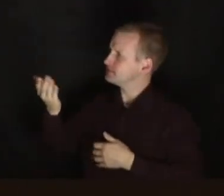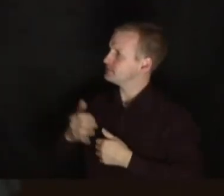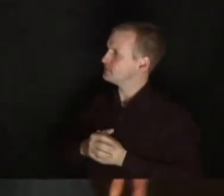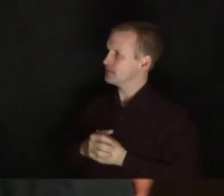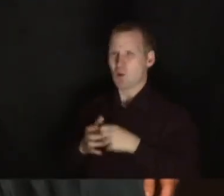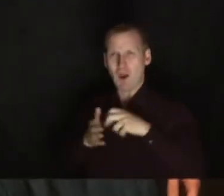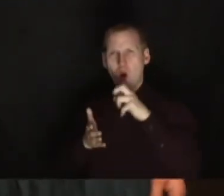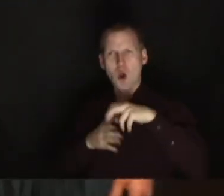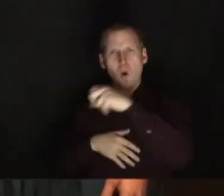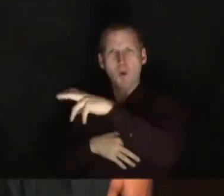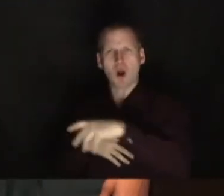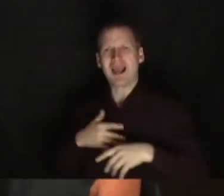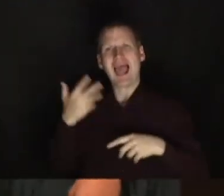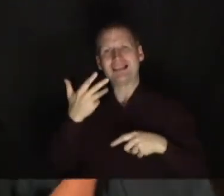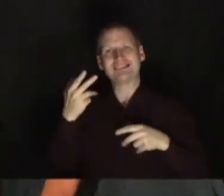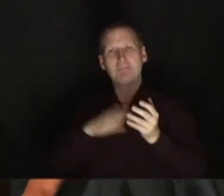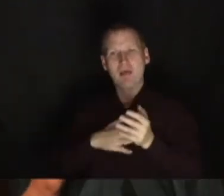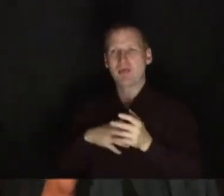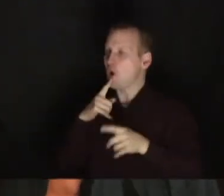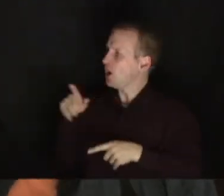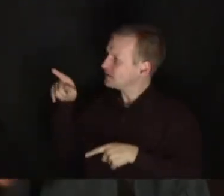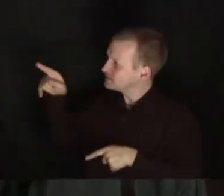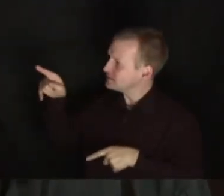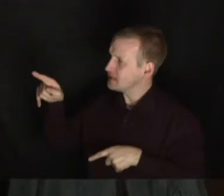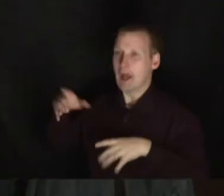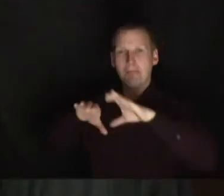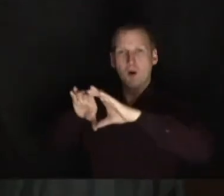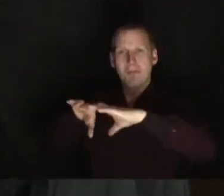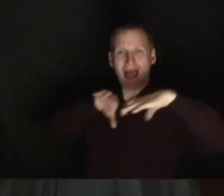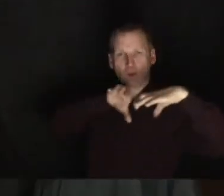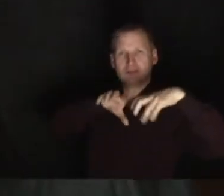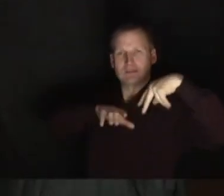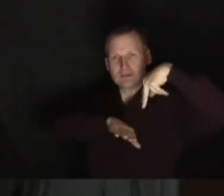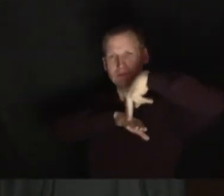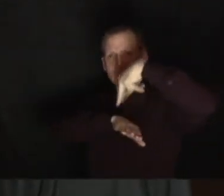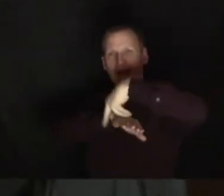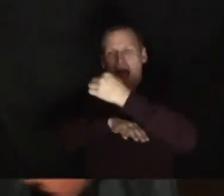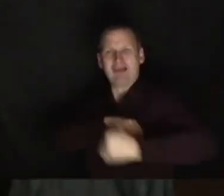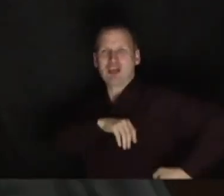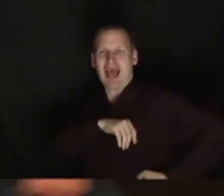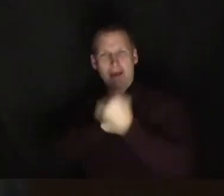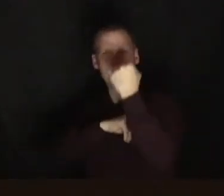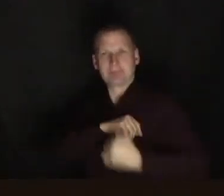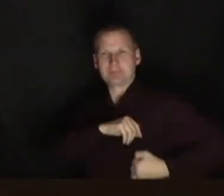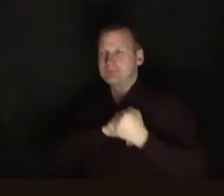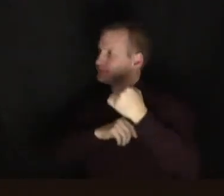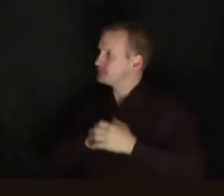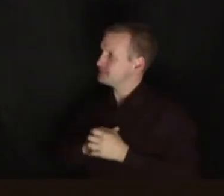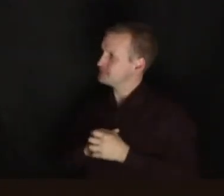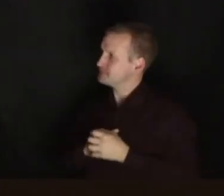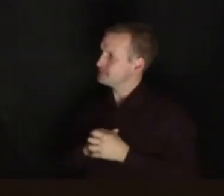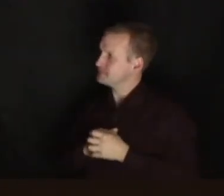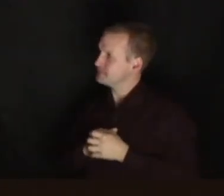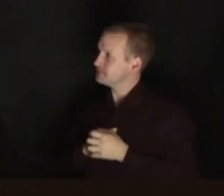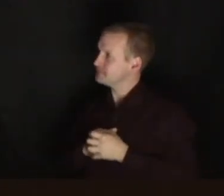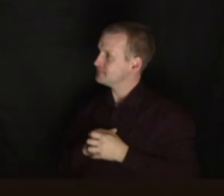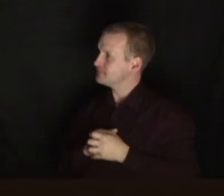I don't know why I'm walking that is not how an 18 month old walks. Massive nappy, bottom out and he requires his left arm to propel him so he walks like this. I don't know